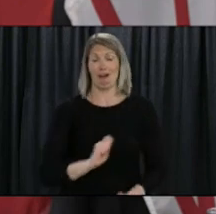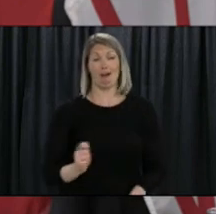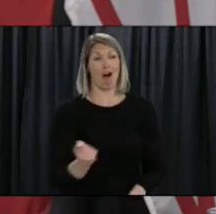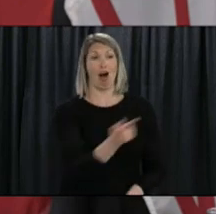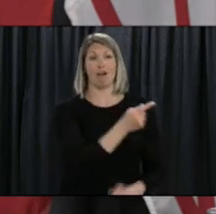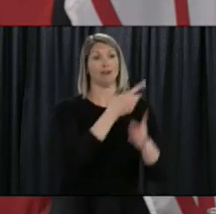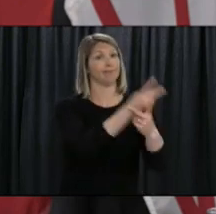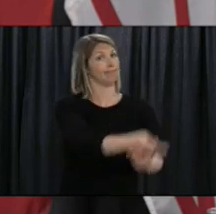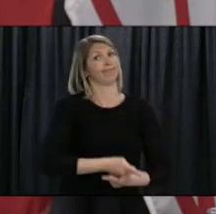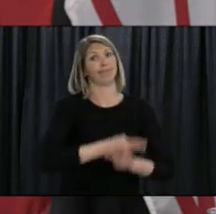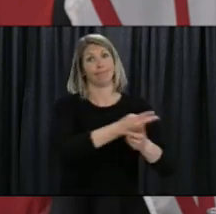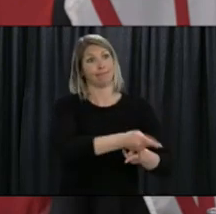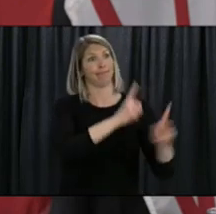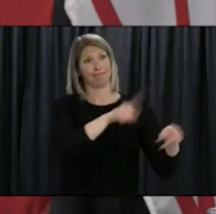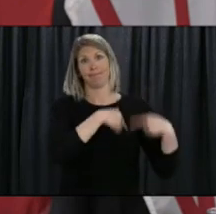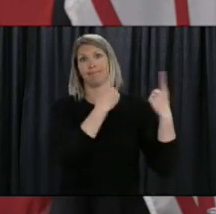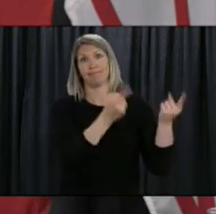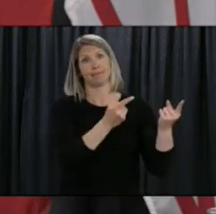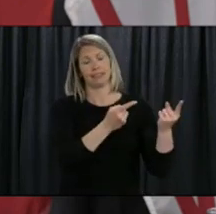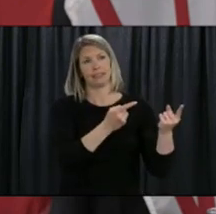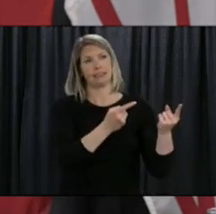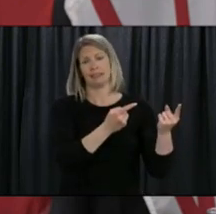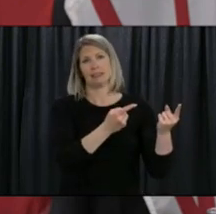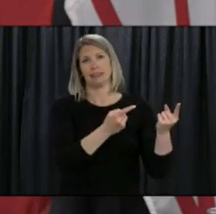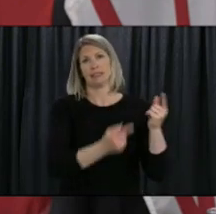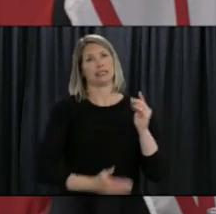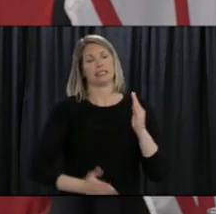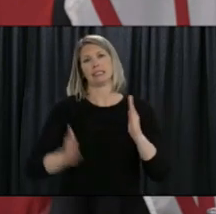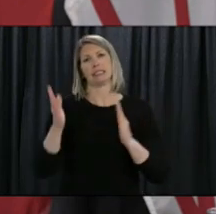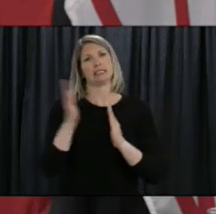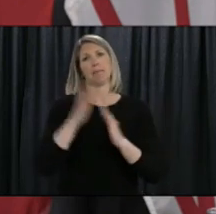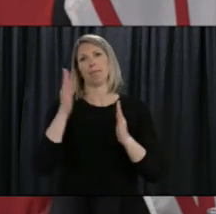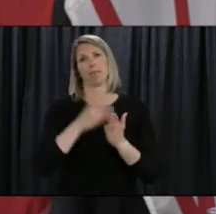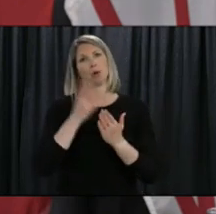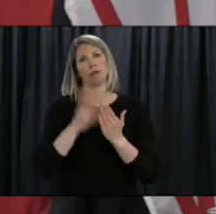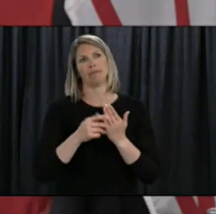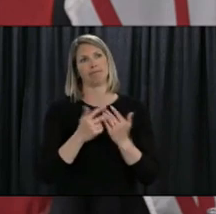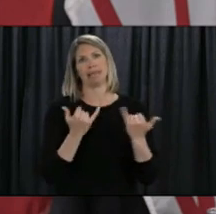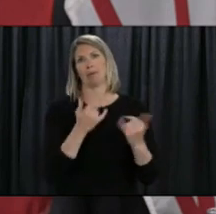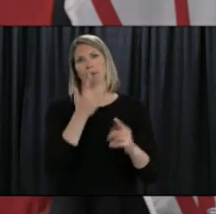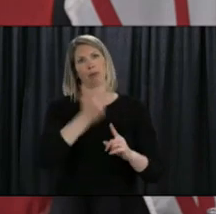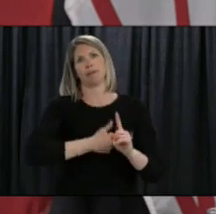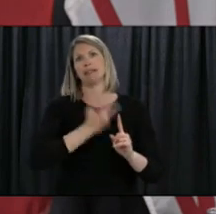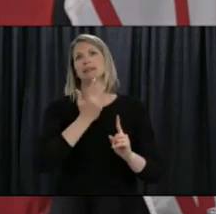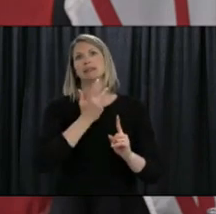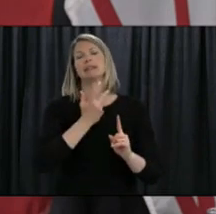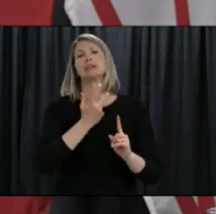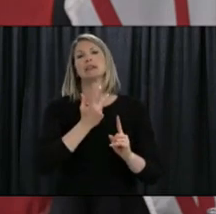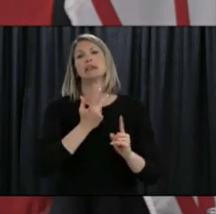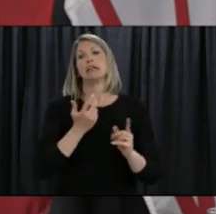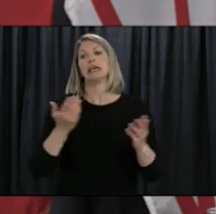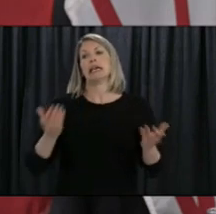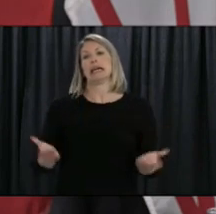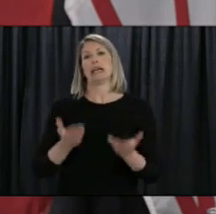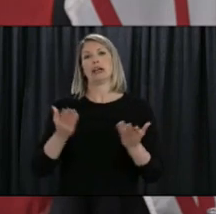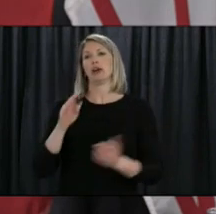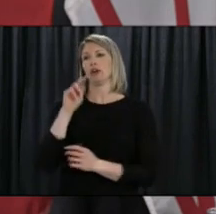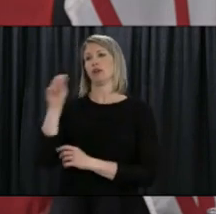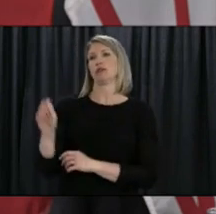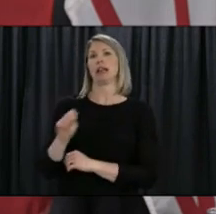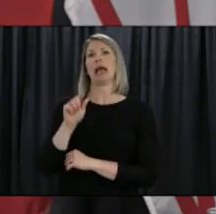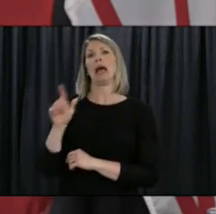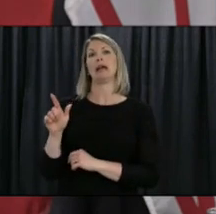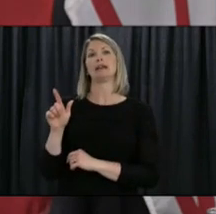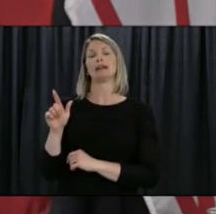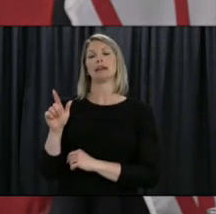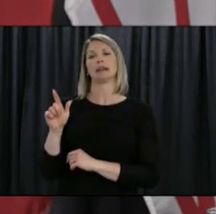this has been one of the best programs that have been in place and we've been doing this for the last three months so we have in Newfoundland and Labrador a combination of regulated